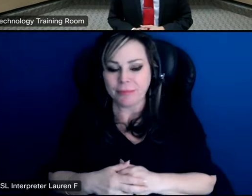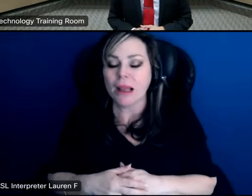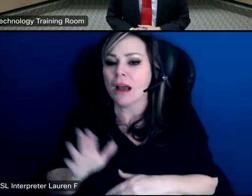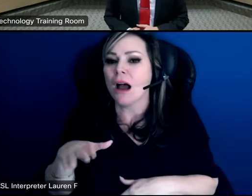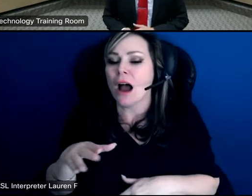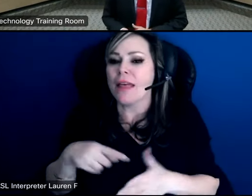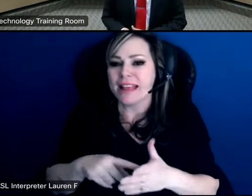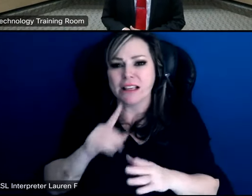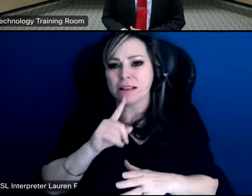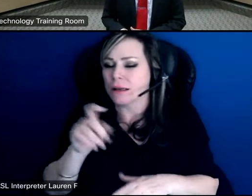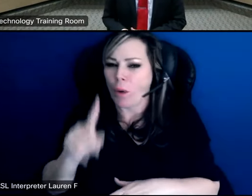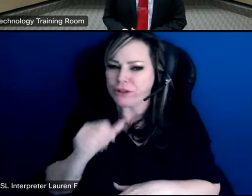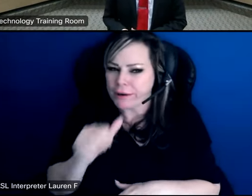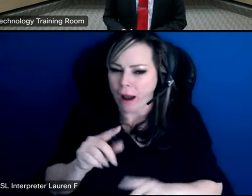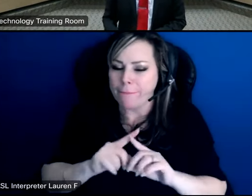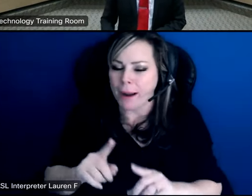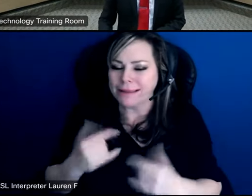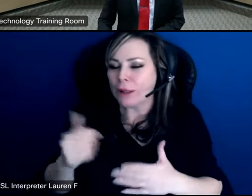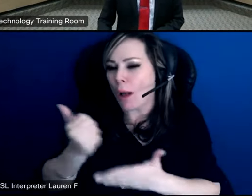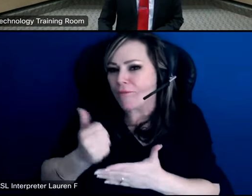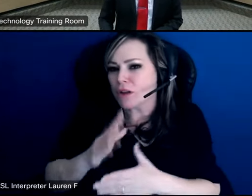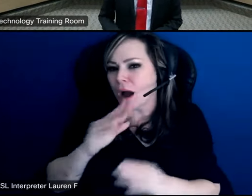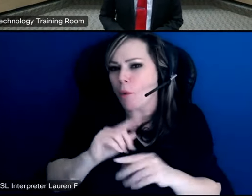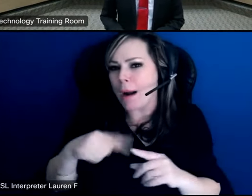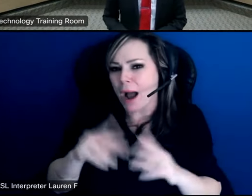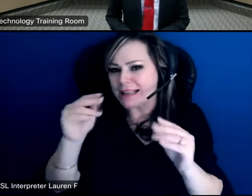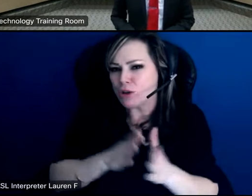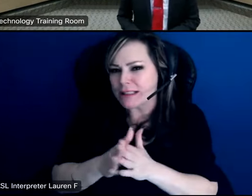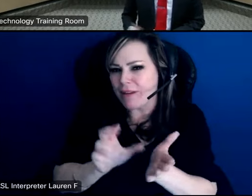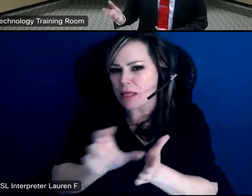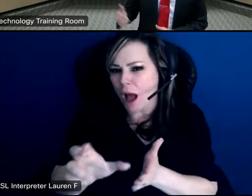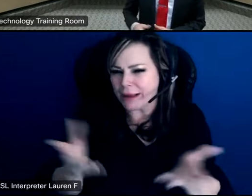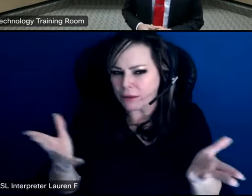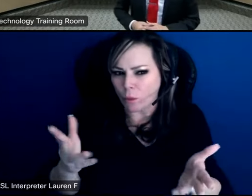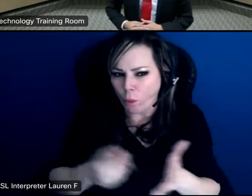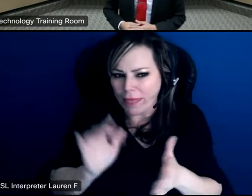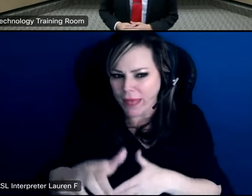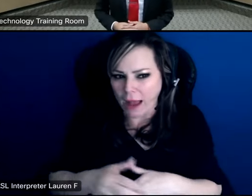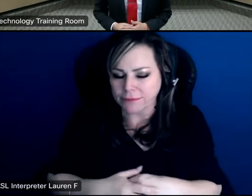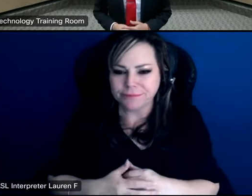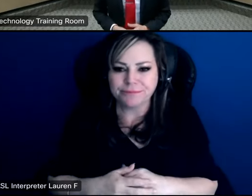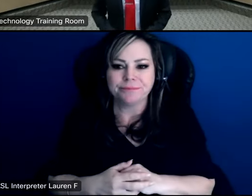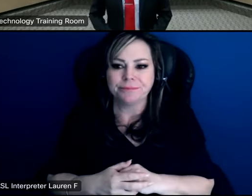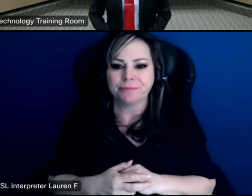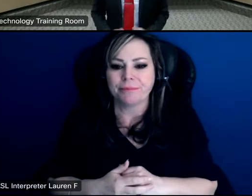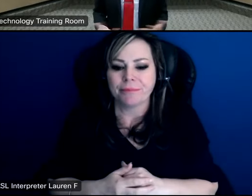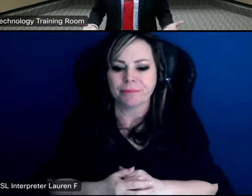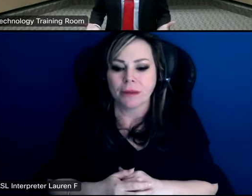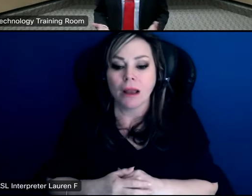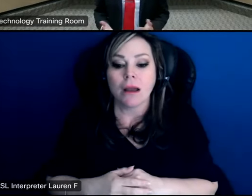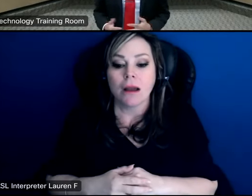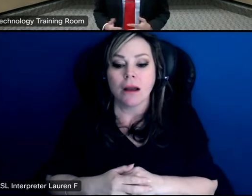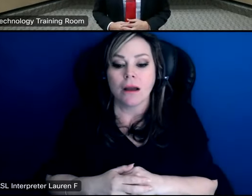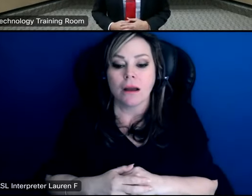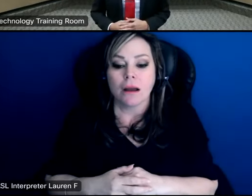sarmani this this isn't a question but i think it would be helpful can you talk a little about what the teacher incentive allotment is for those who may not know so so this is